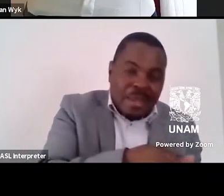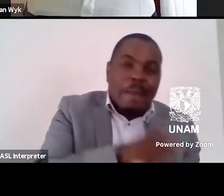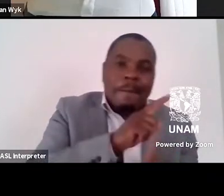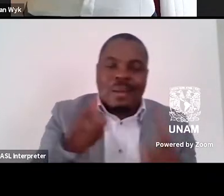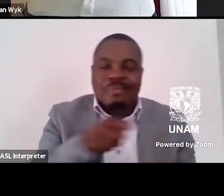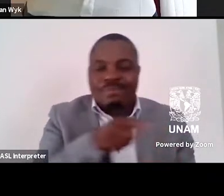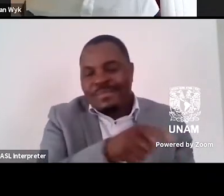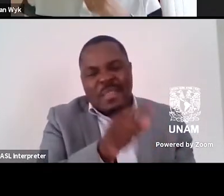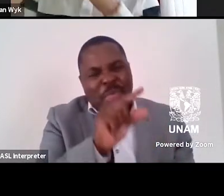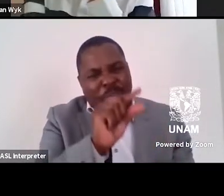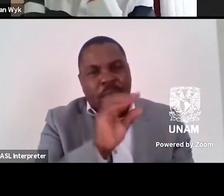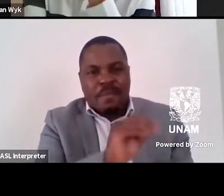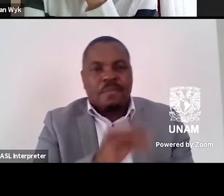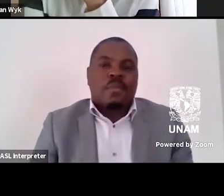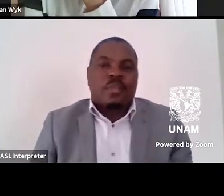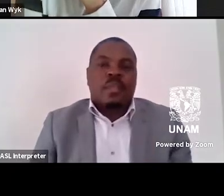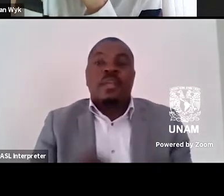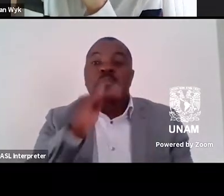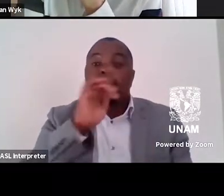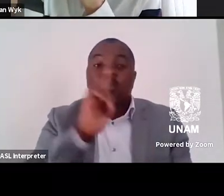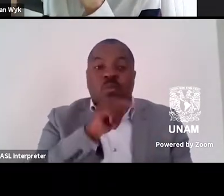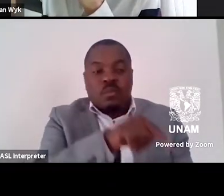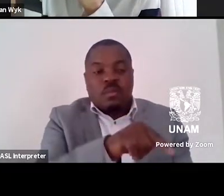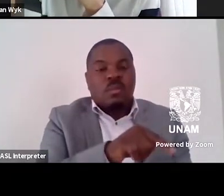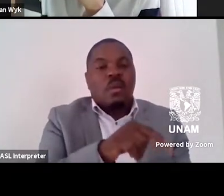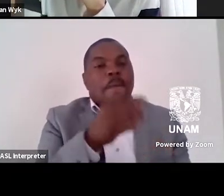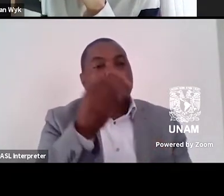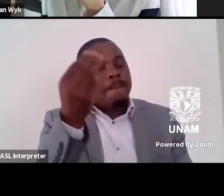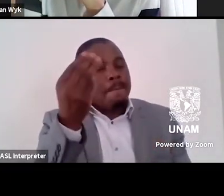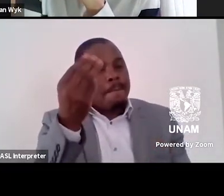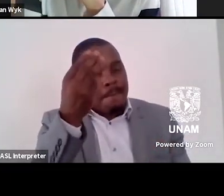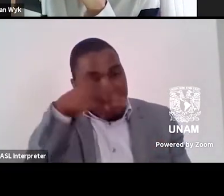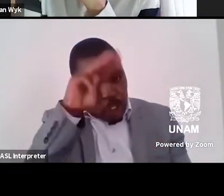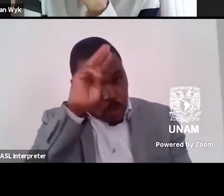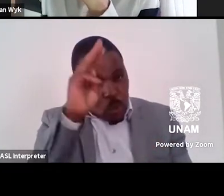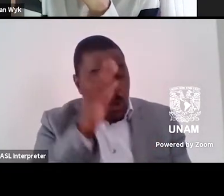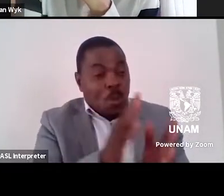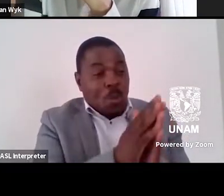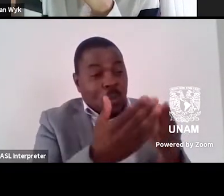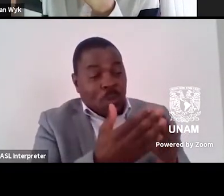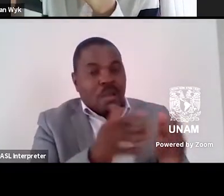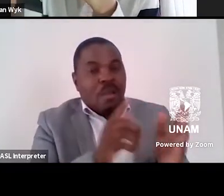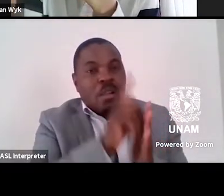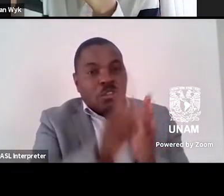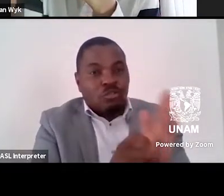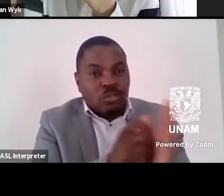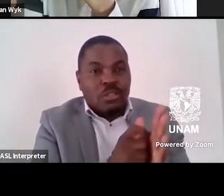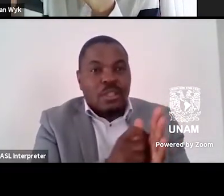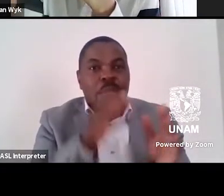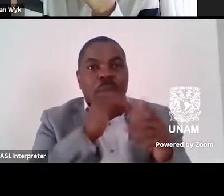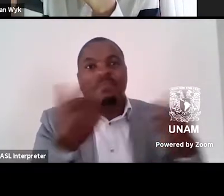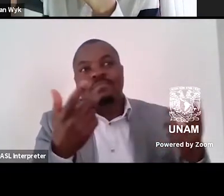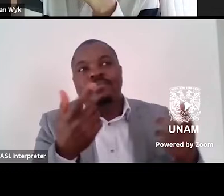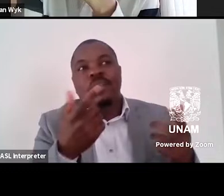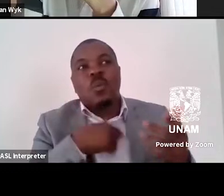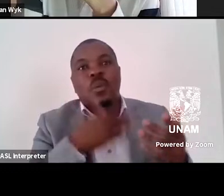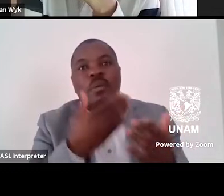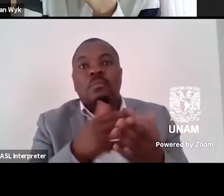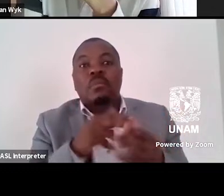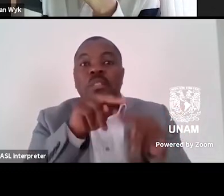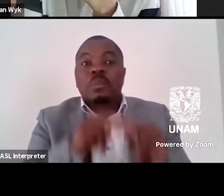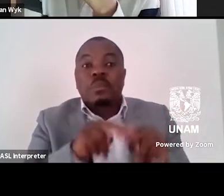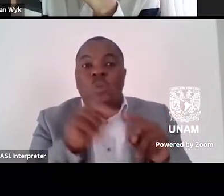This means that culture in Mexico, especially literature, is in case between the large numbers of sales that the